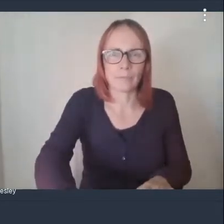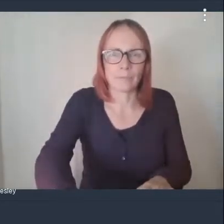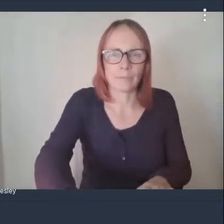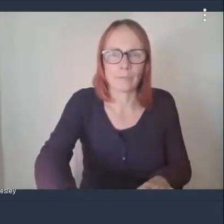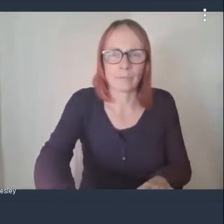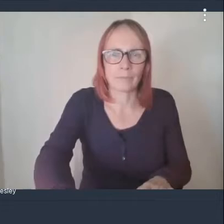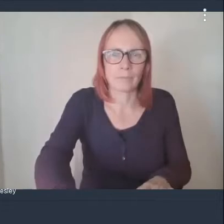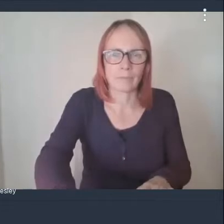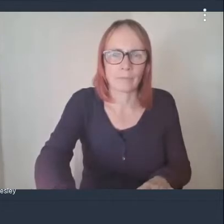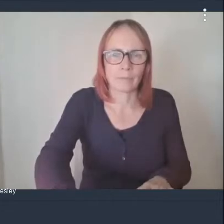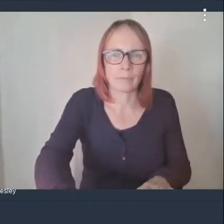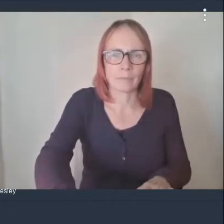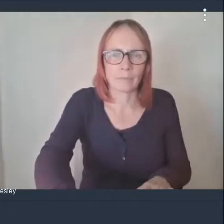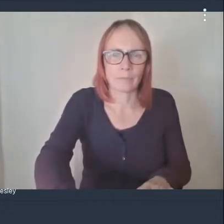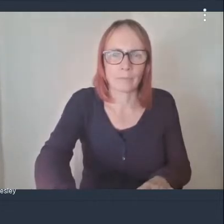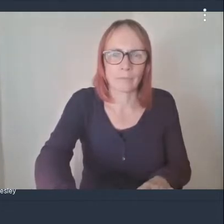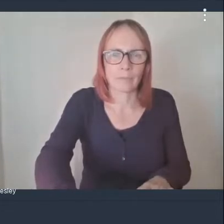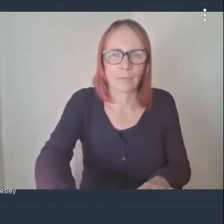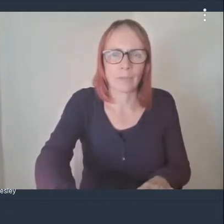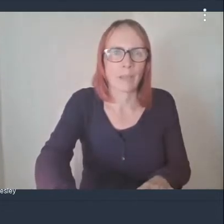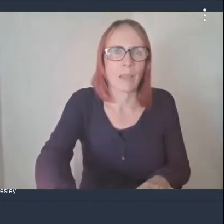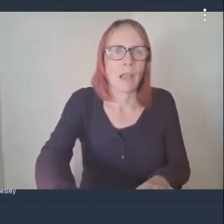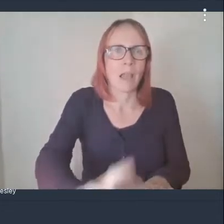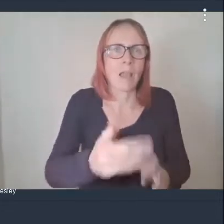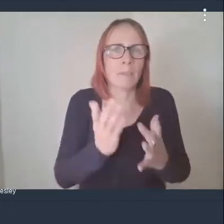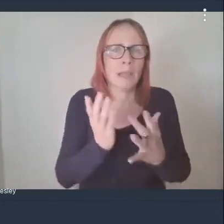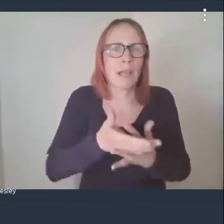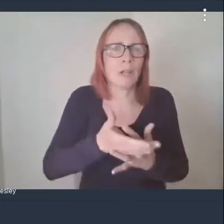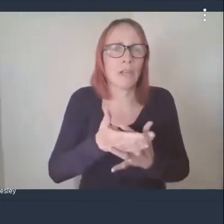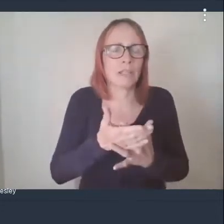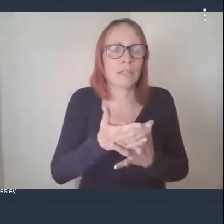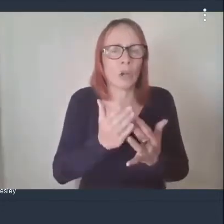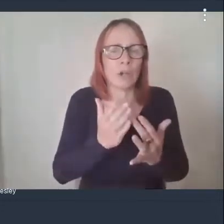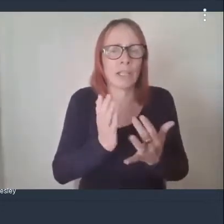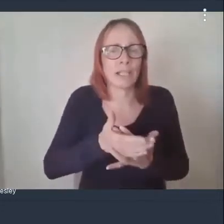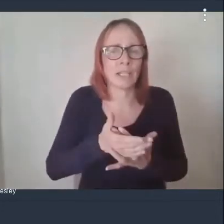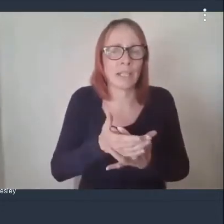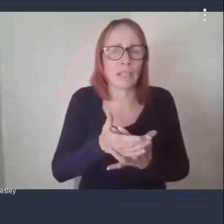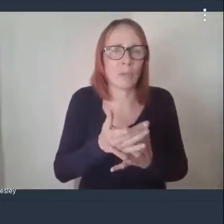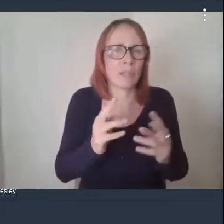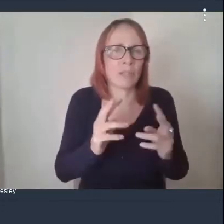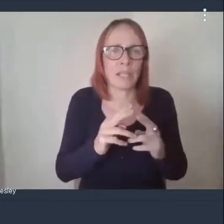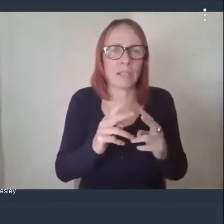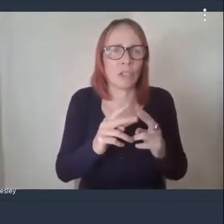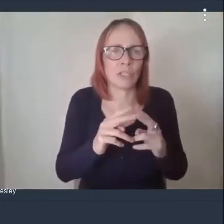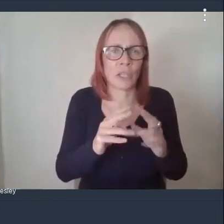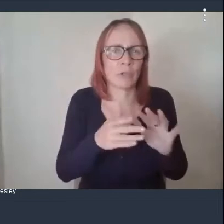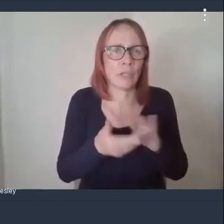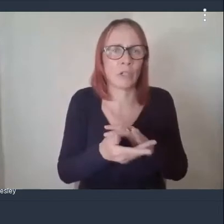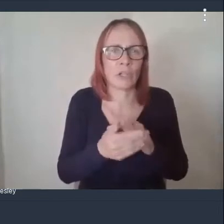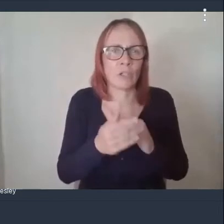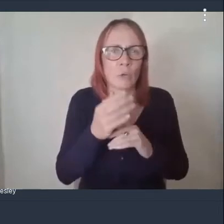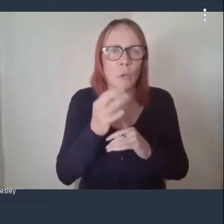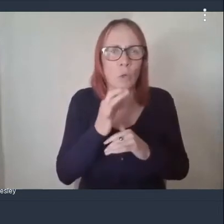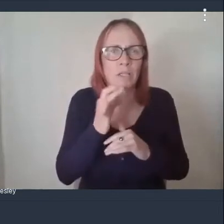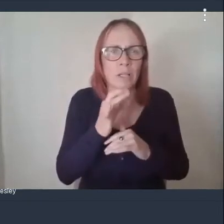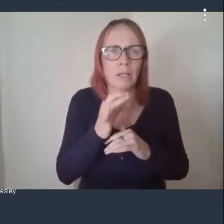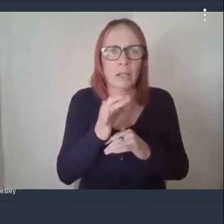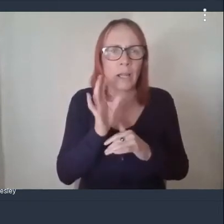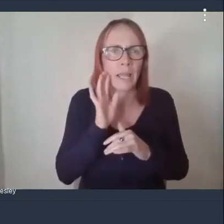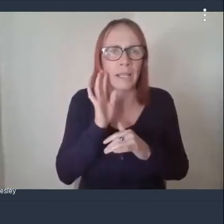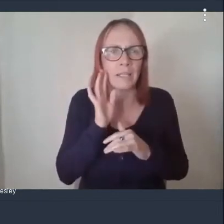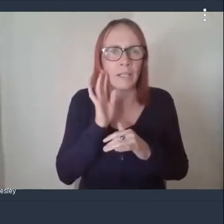we we talked so much in the new way it's been fine elric sorry can i just interrupt and say that you're saying like you're underwater